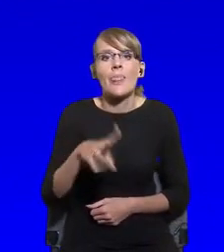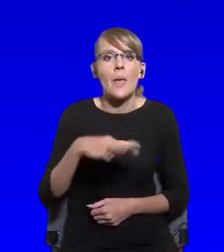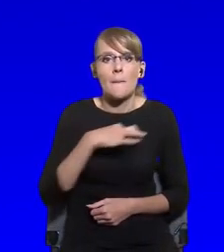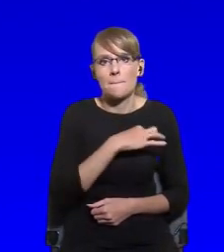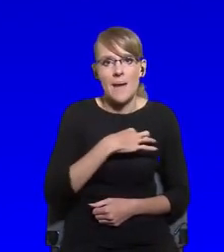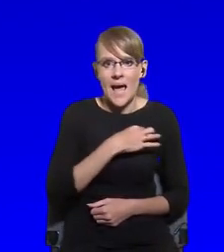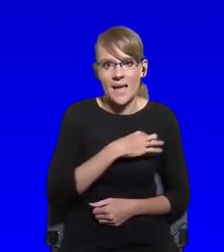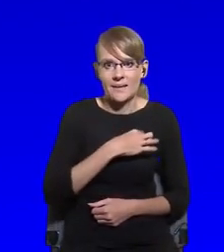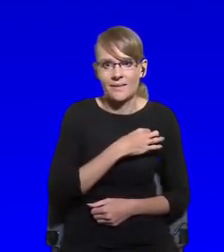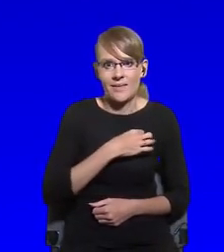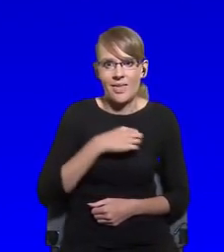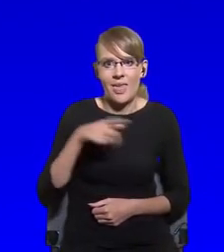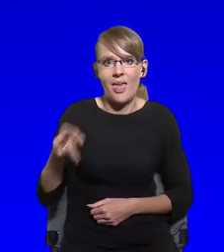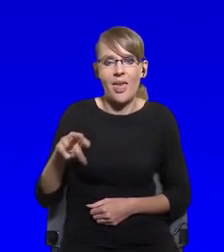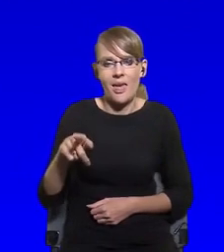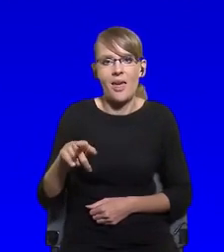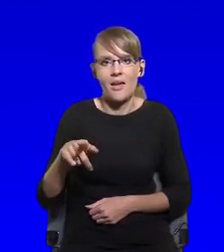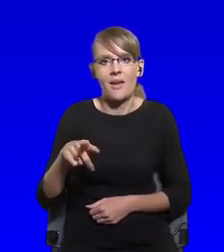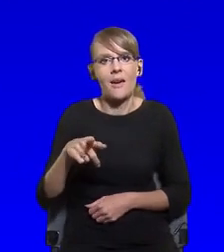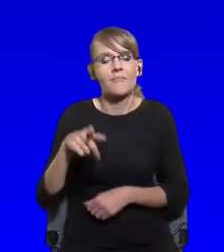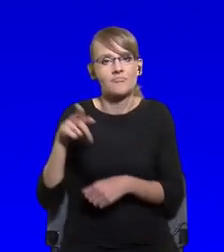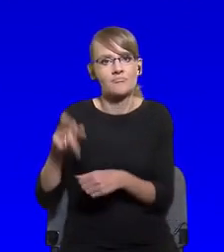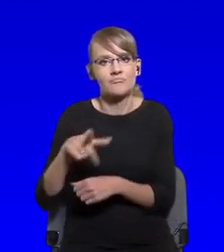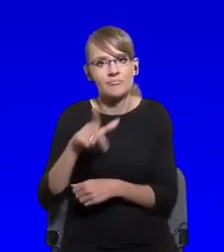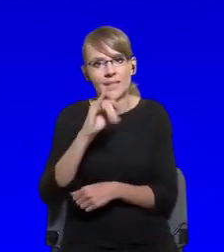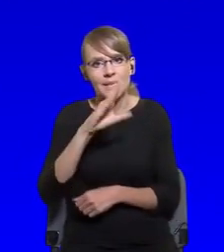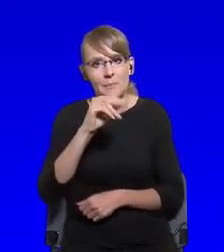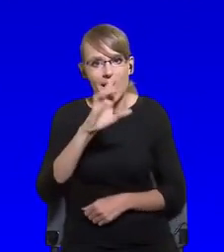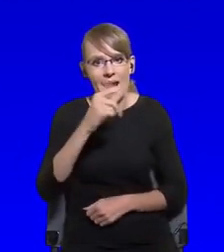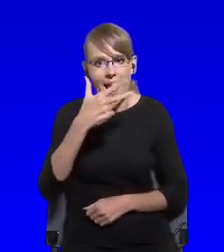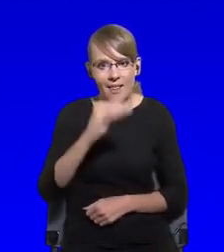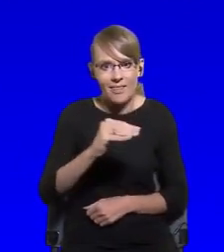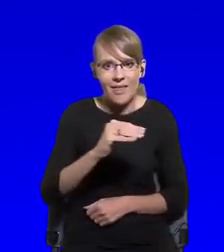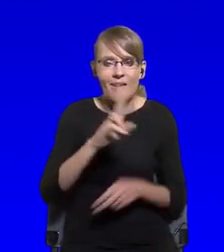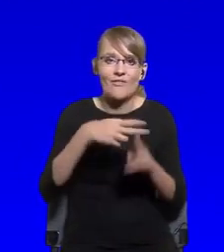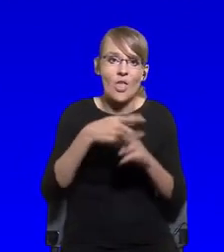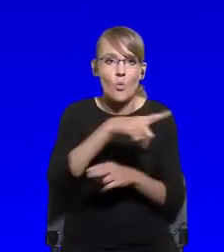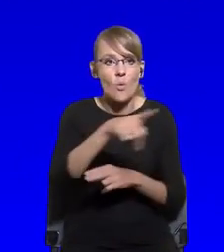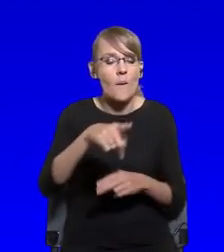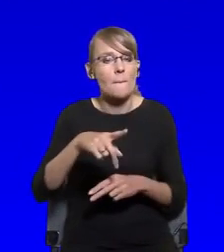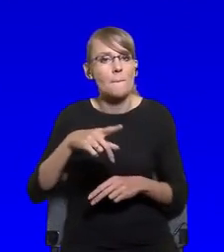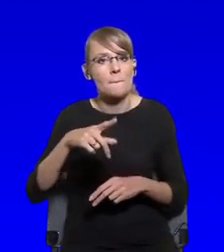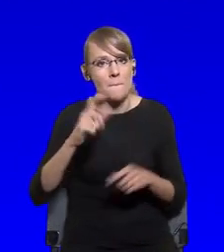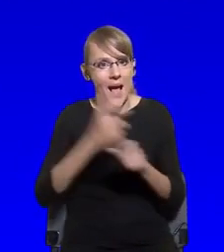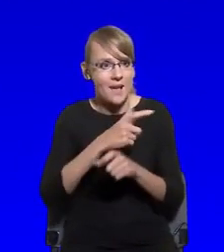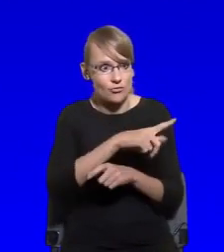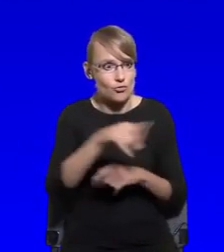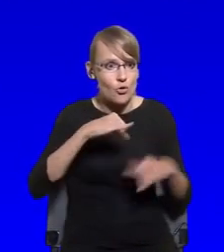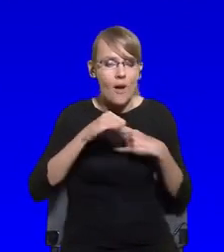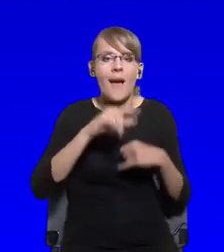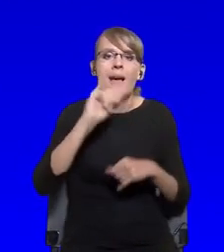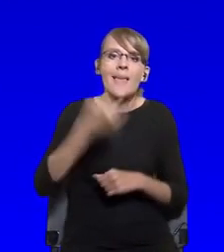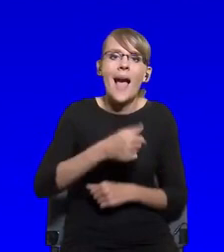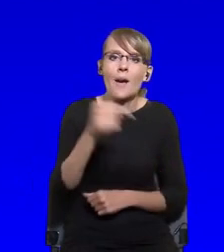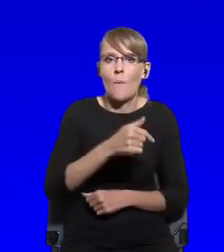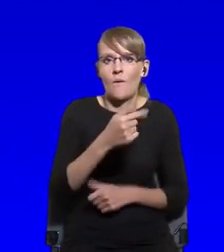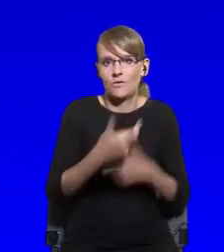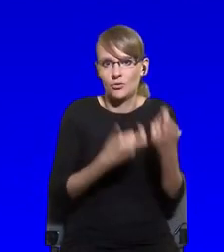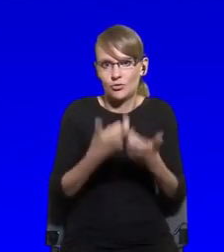places in Europe, how should they respond to this tension between safety and